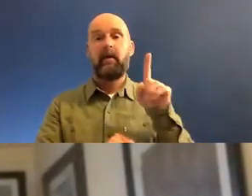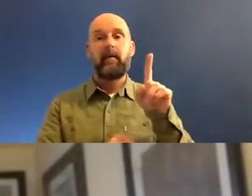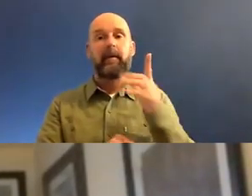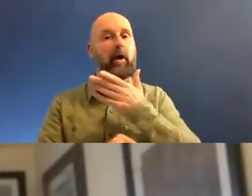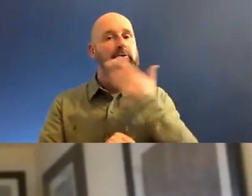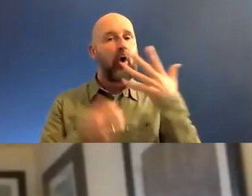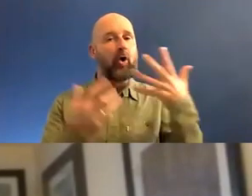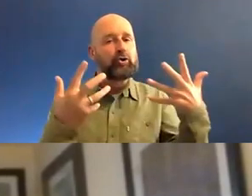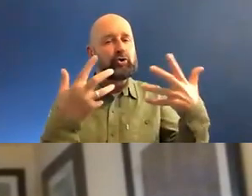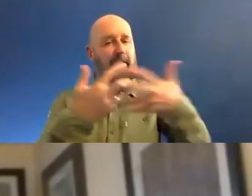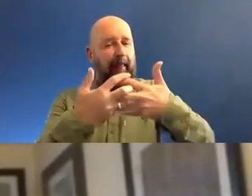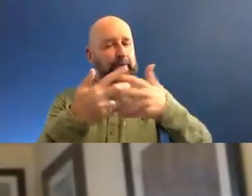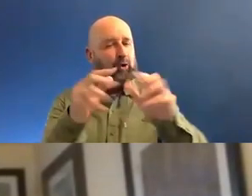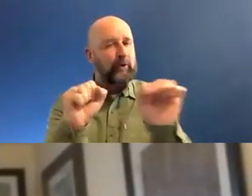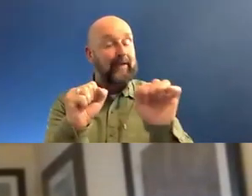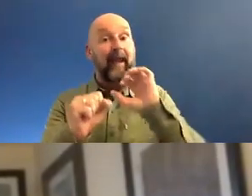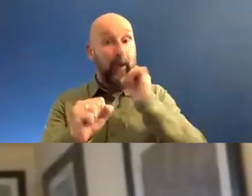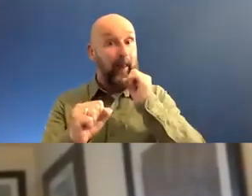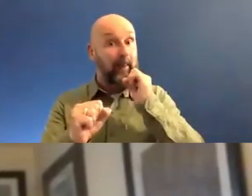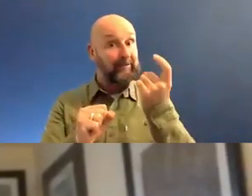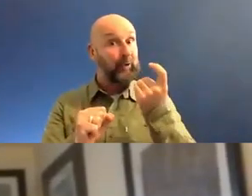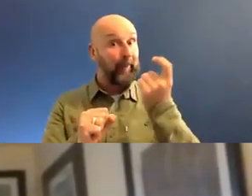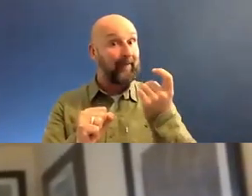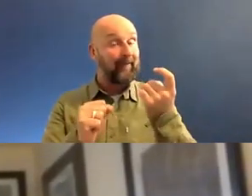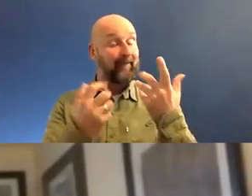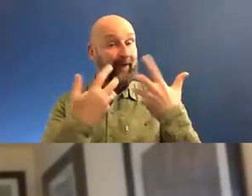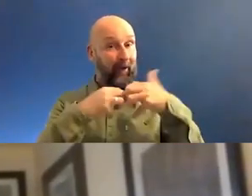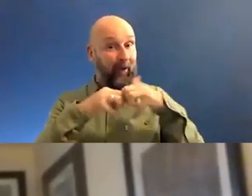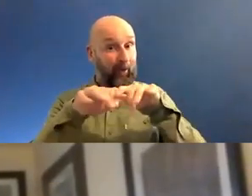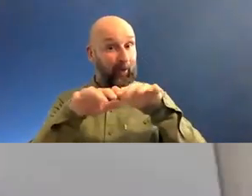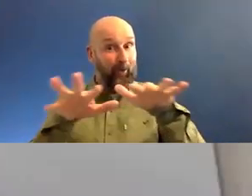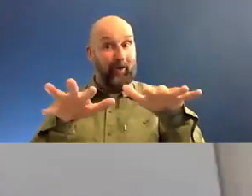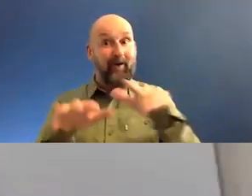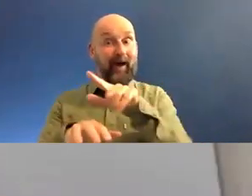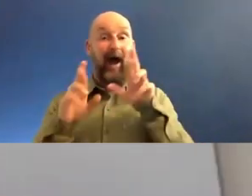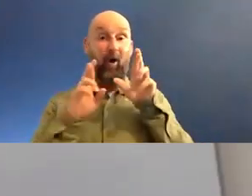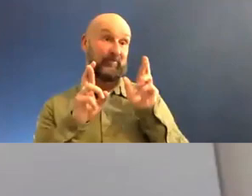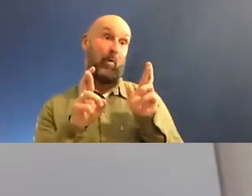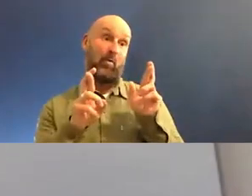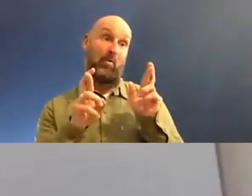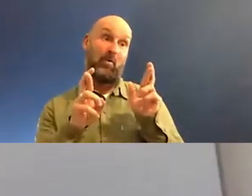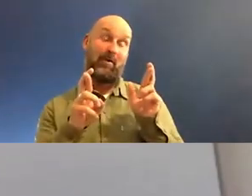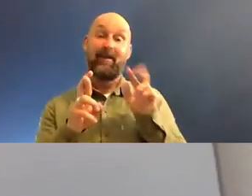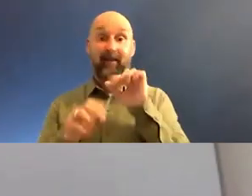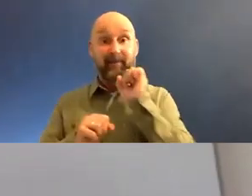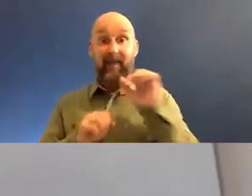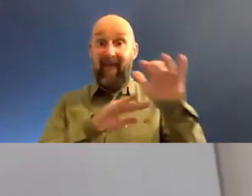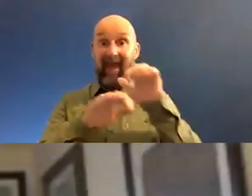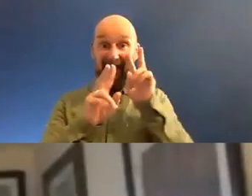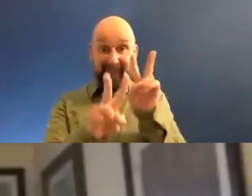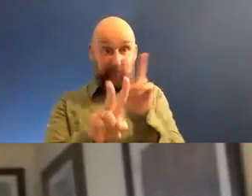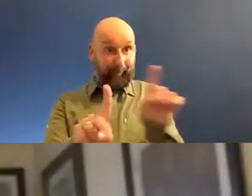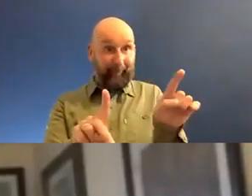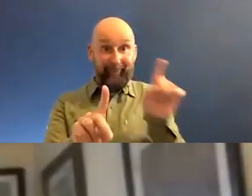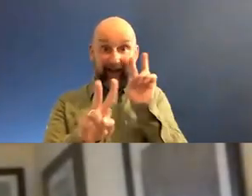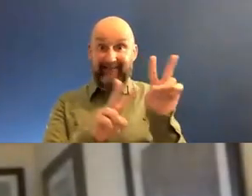yet. And it's about to, because this, and they're there, they're about to, yeah, yeah, no, they are. I mean, I see them, I see